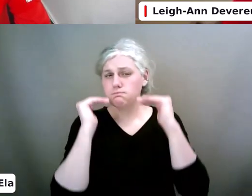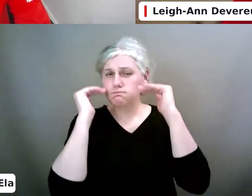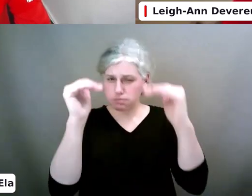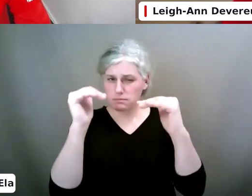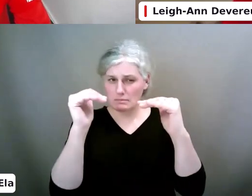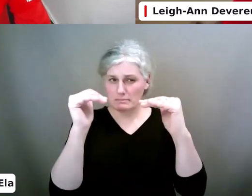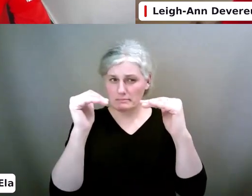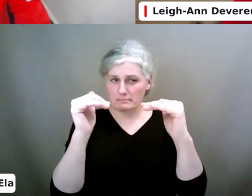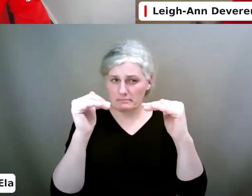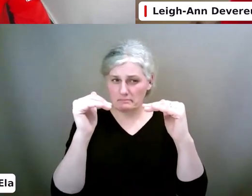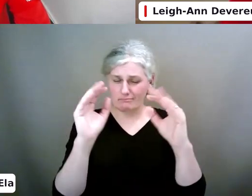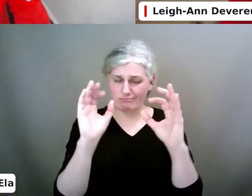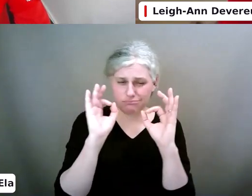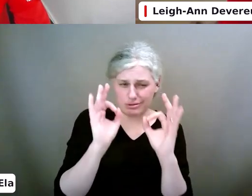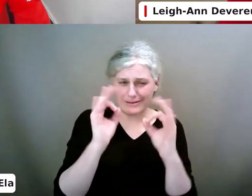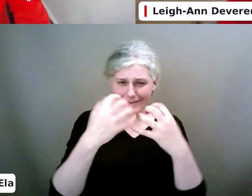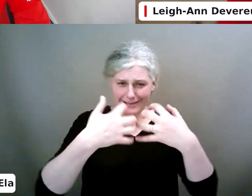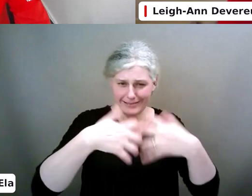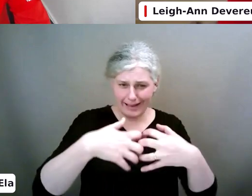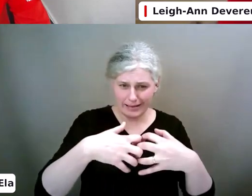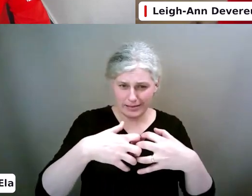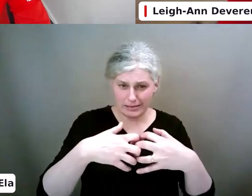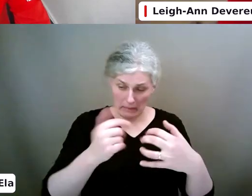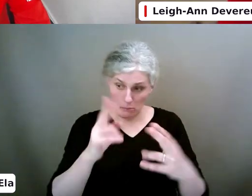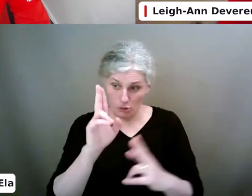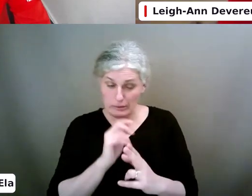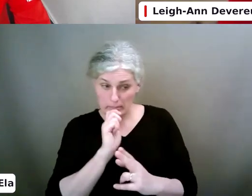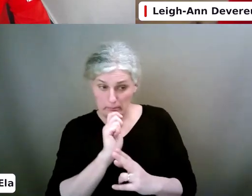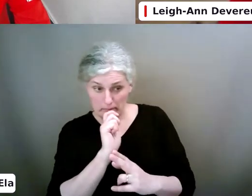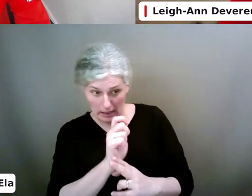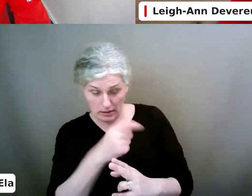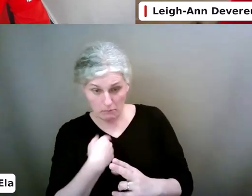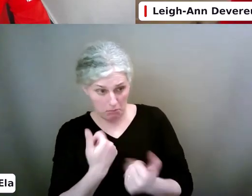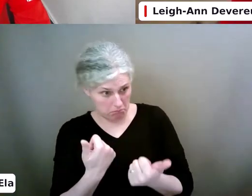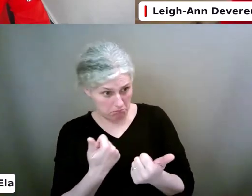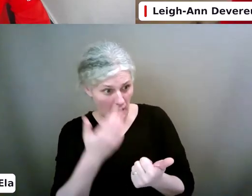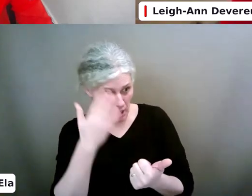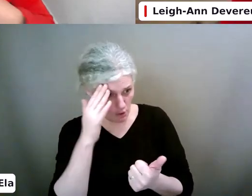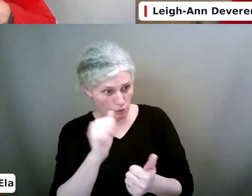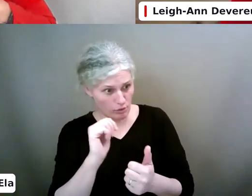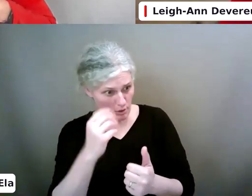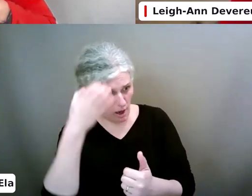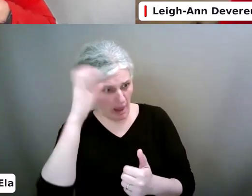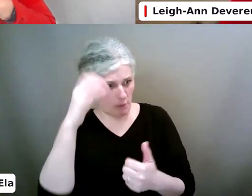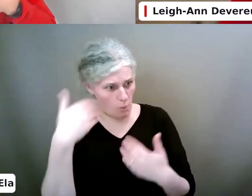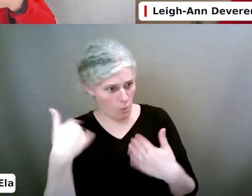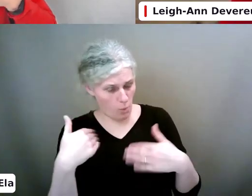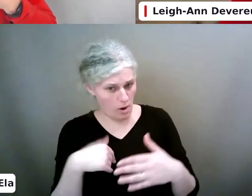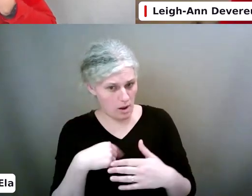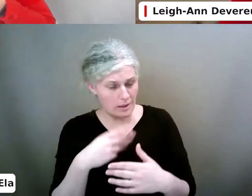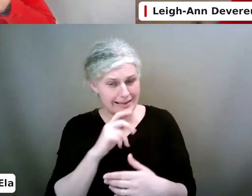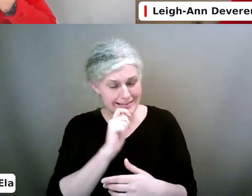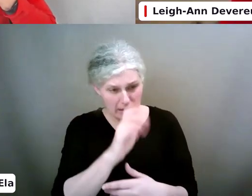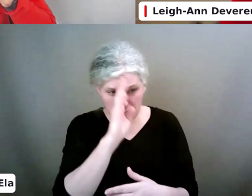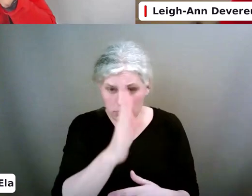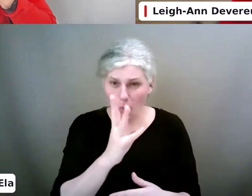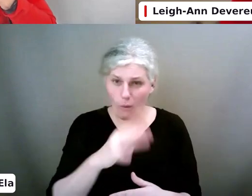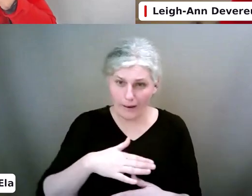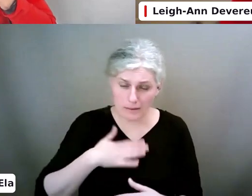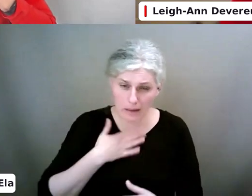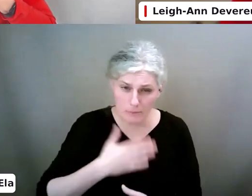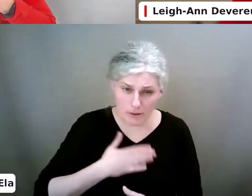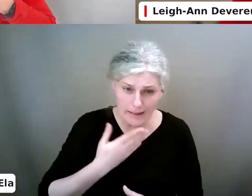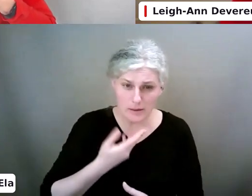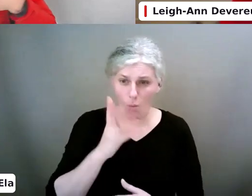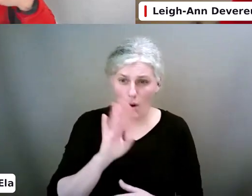acknowledging their smartness and how, while you're upset, that they're bypassing your